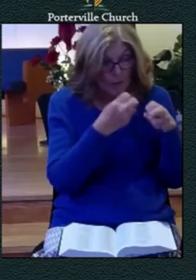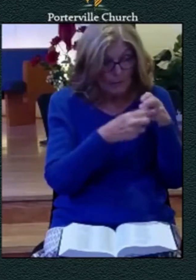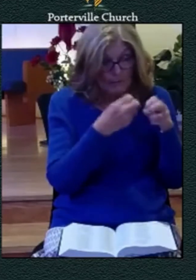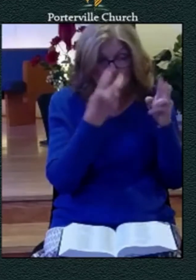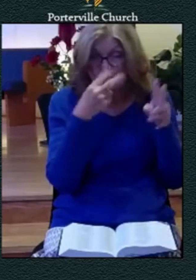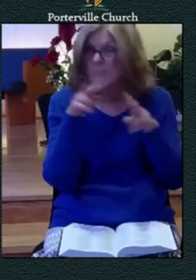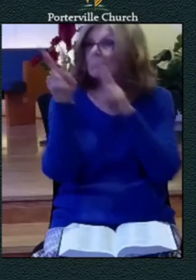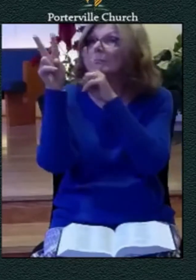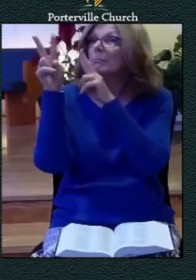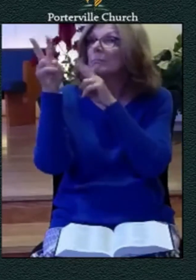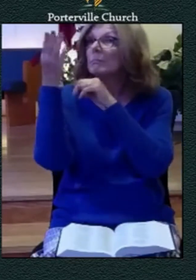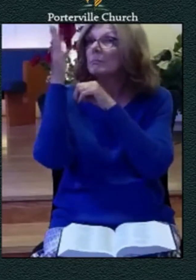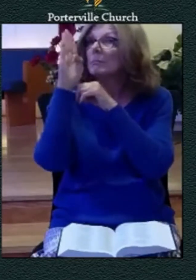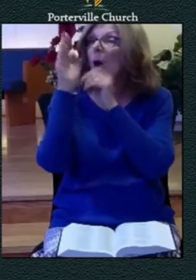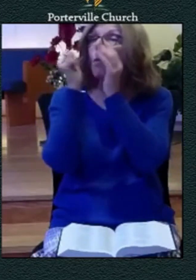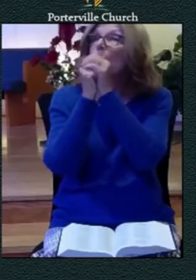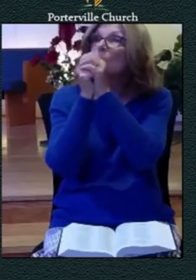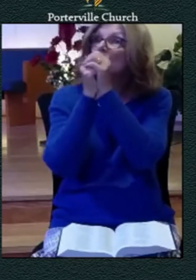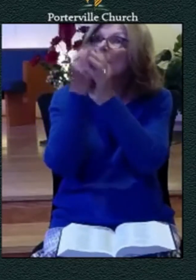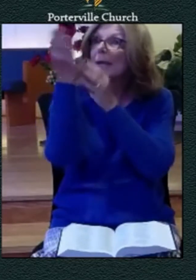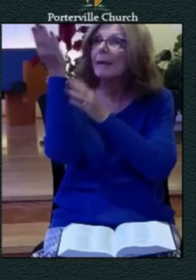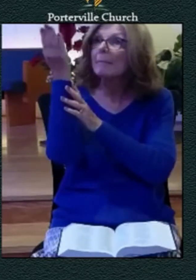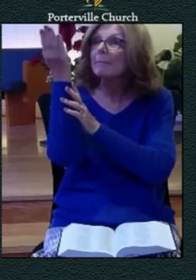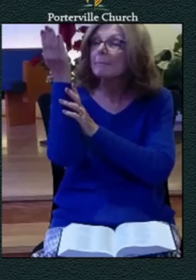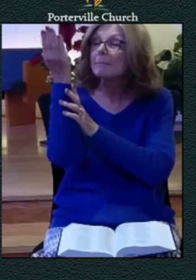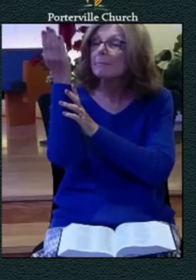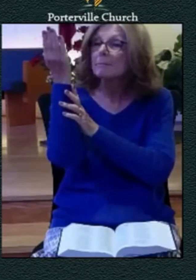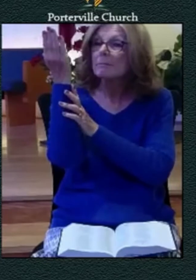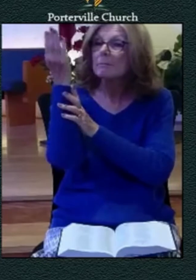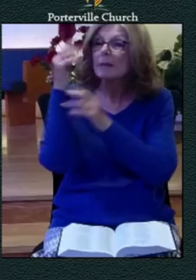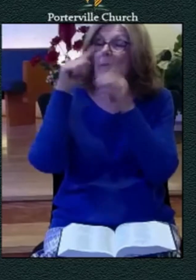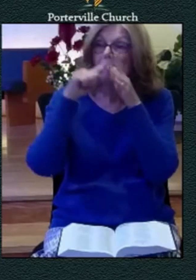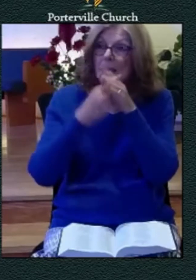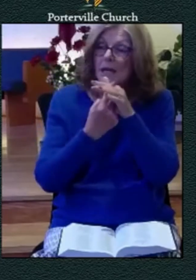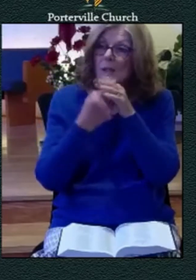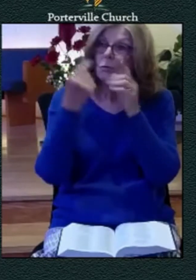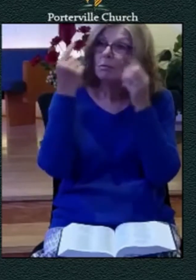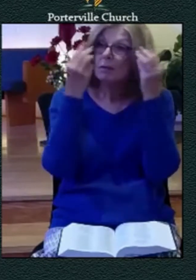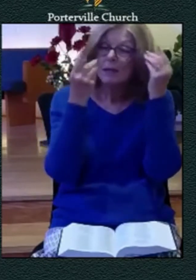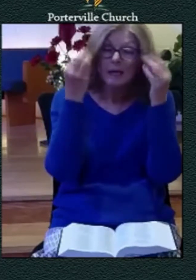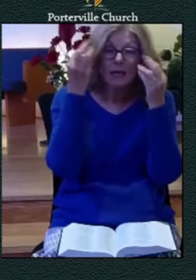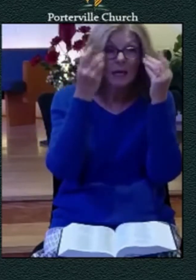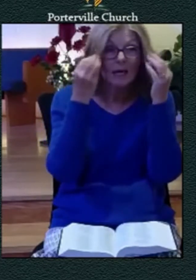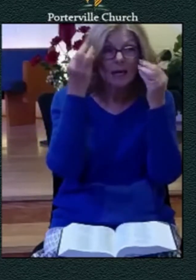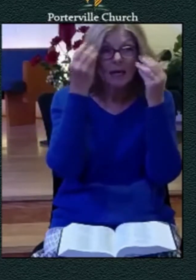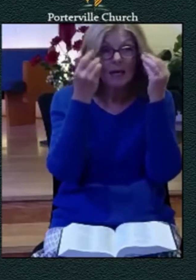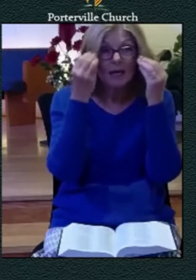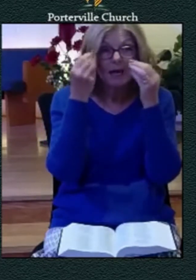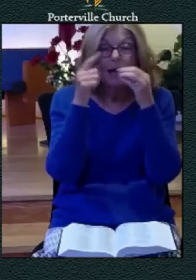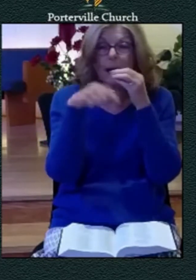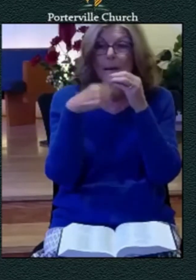worship him begin to think about who he is